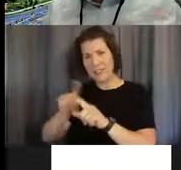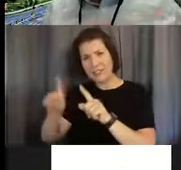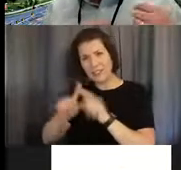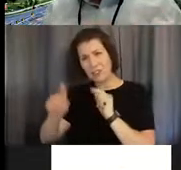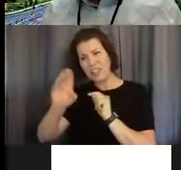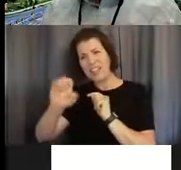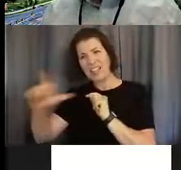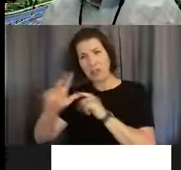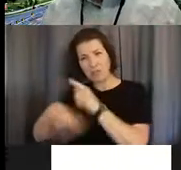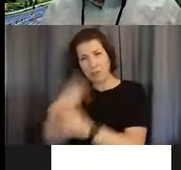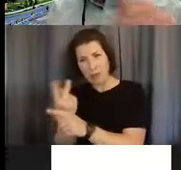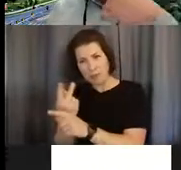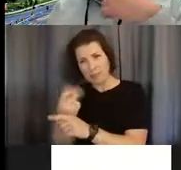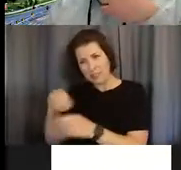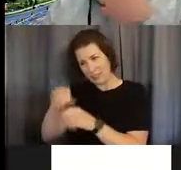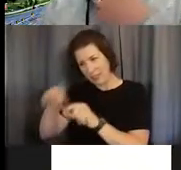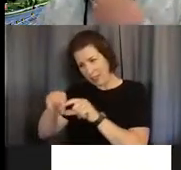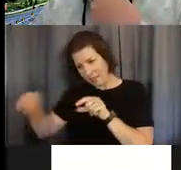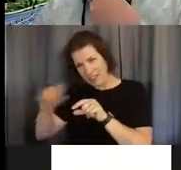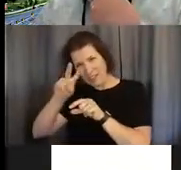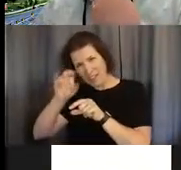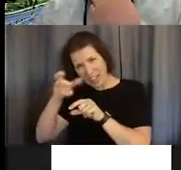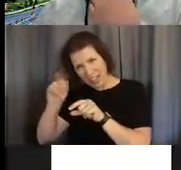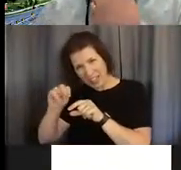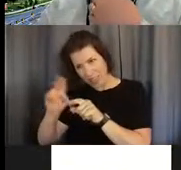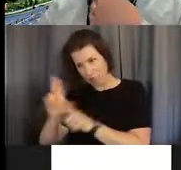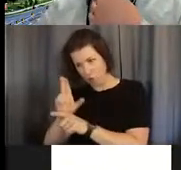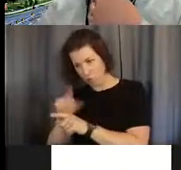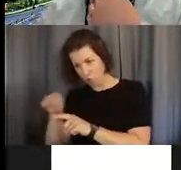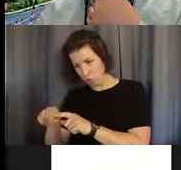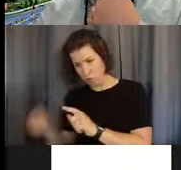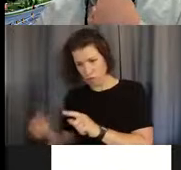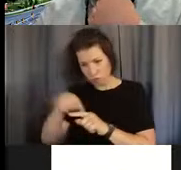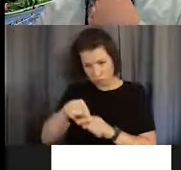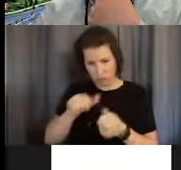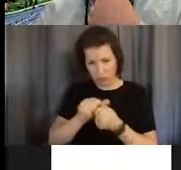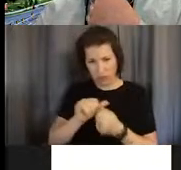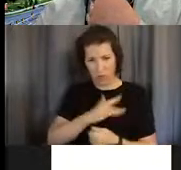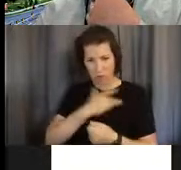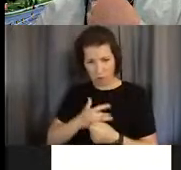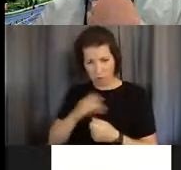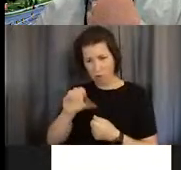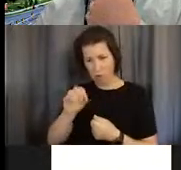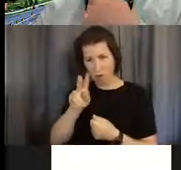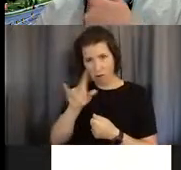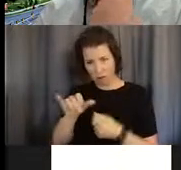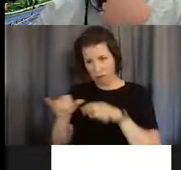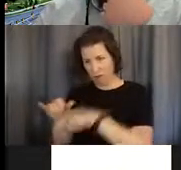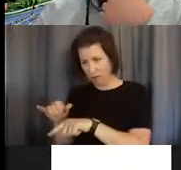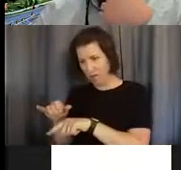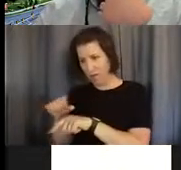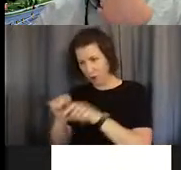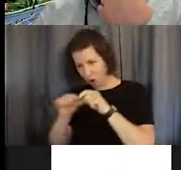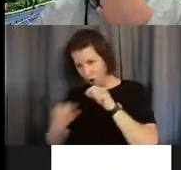bypass a coronary artery in the heart to try to figure out where they fail and why they fail. And I was really